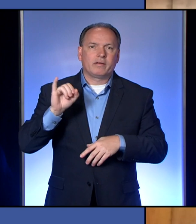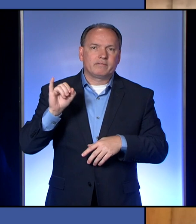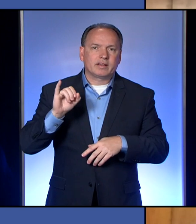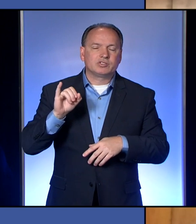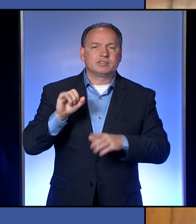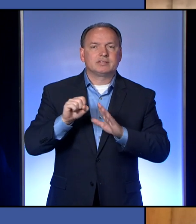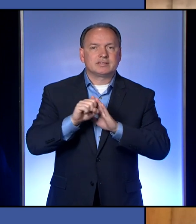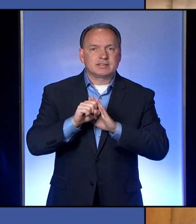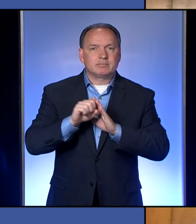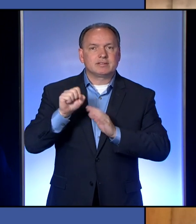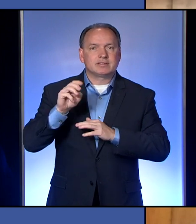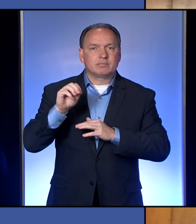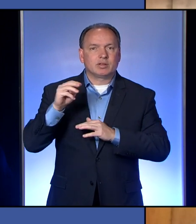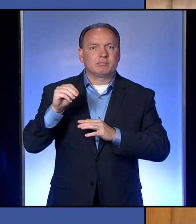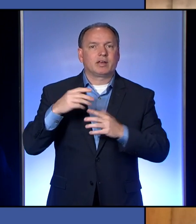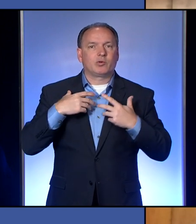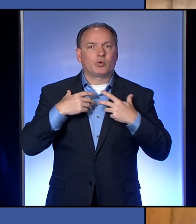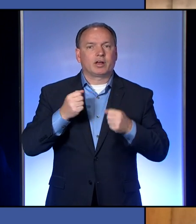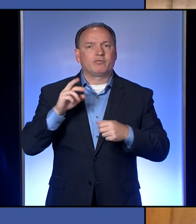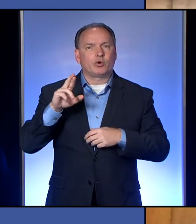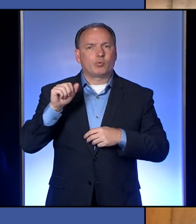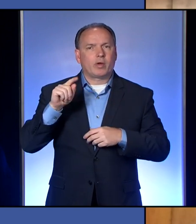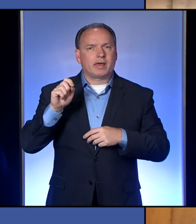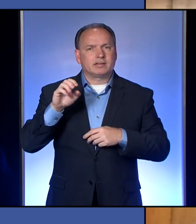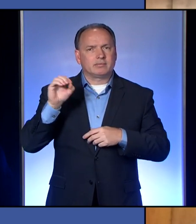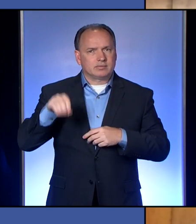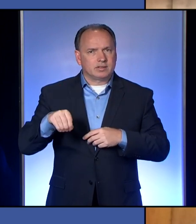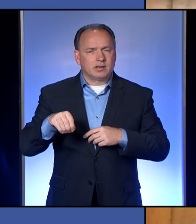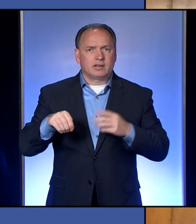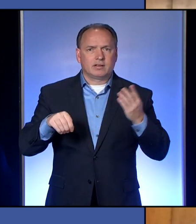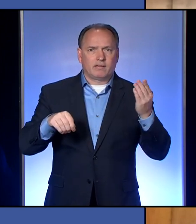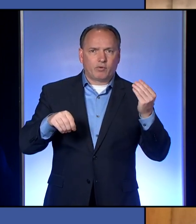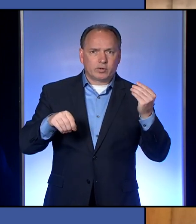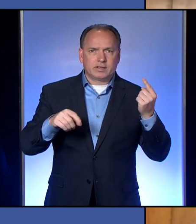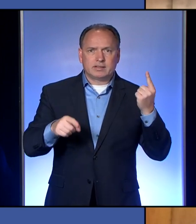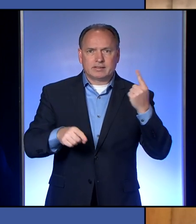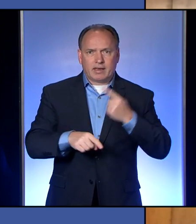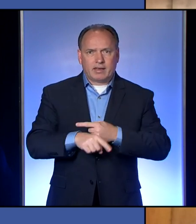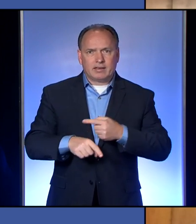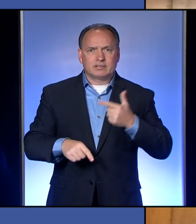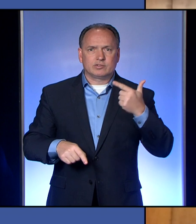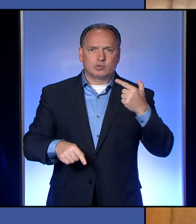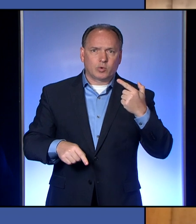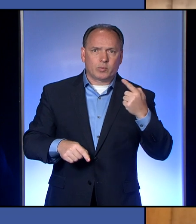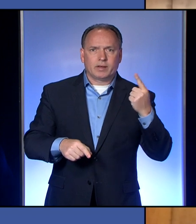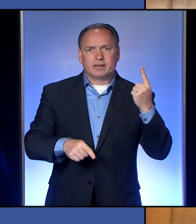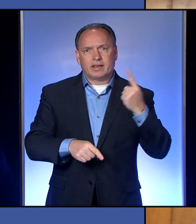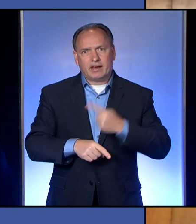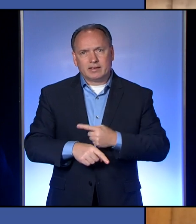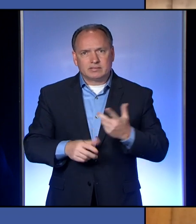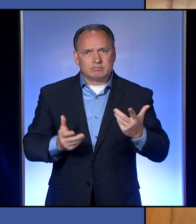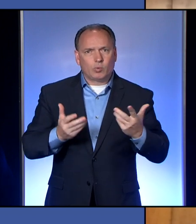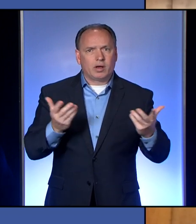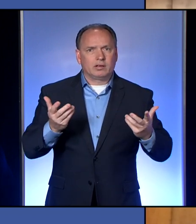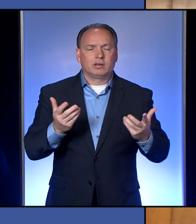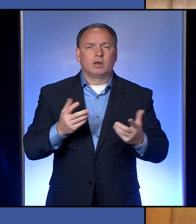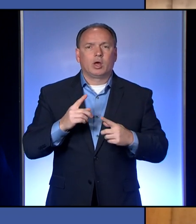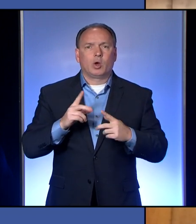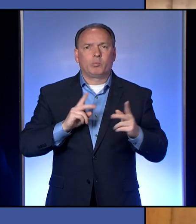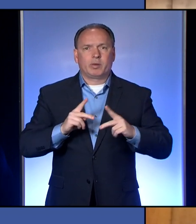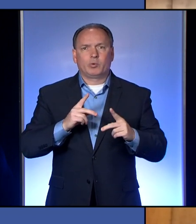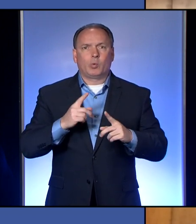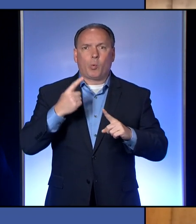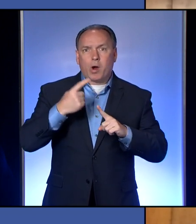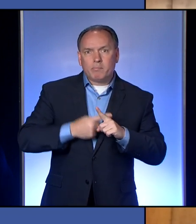symptoms and recovery rate is? Is it a 14 day? Is it 21 days? I'm hearing people that were sick for a